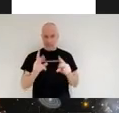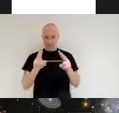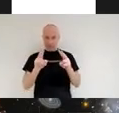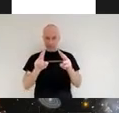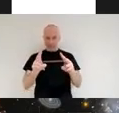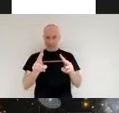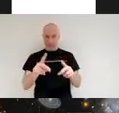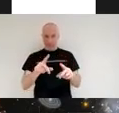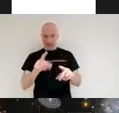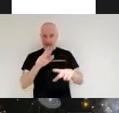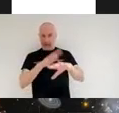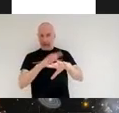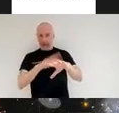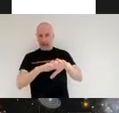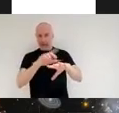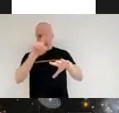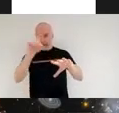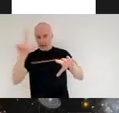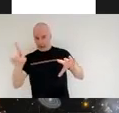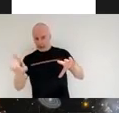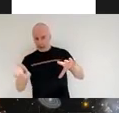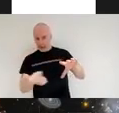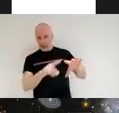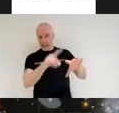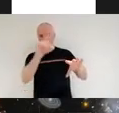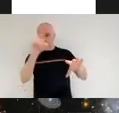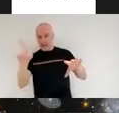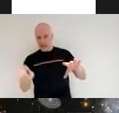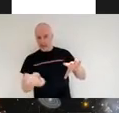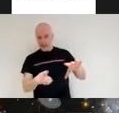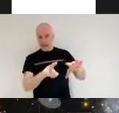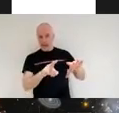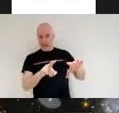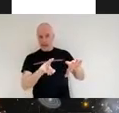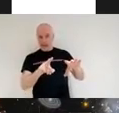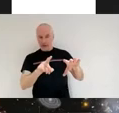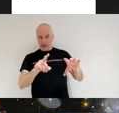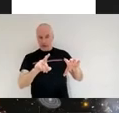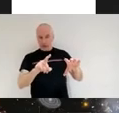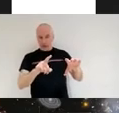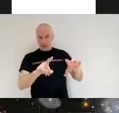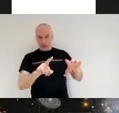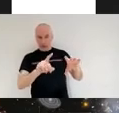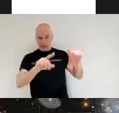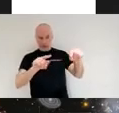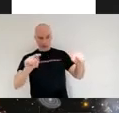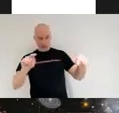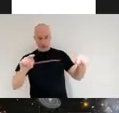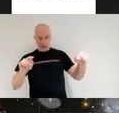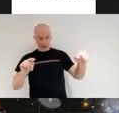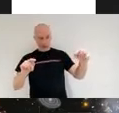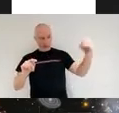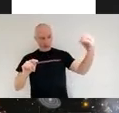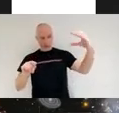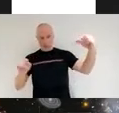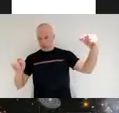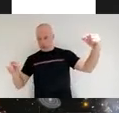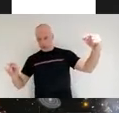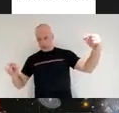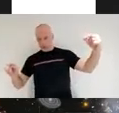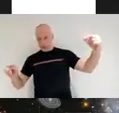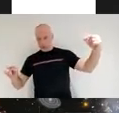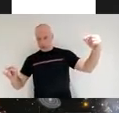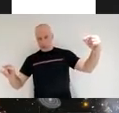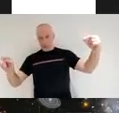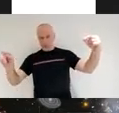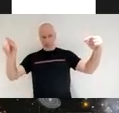time period of orbits of the planets in our solar system you see that the further away from the sun you get the longer that